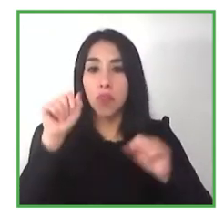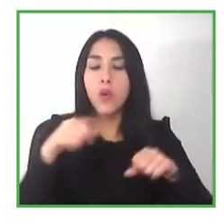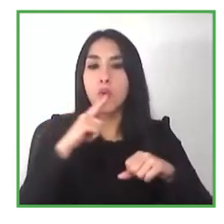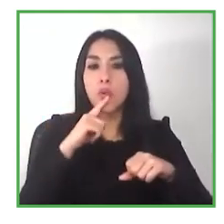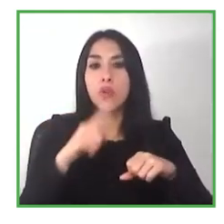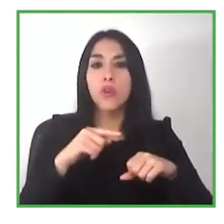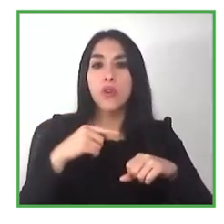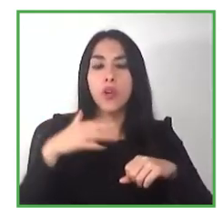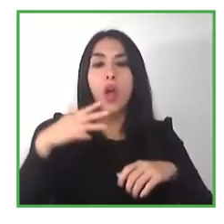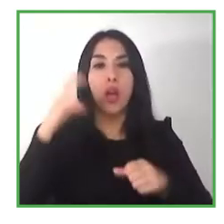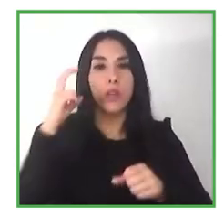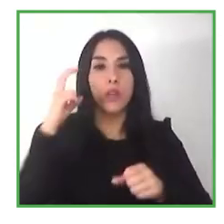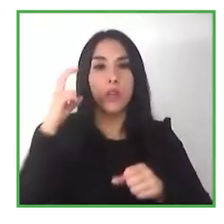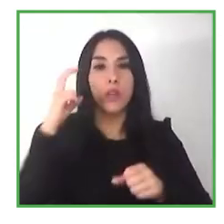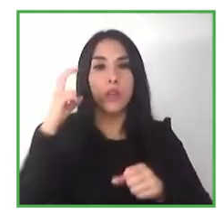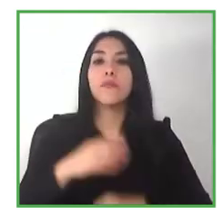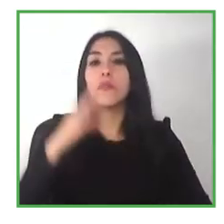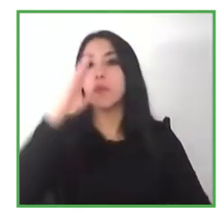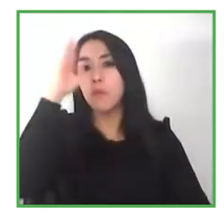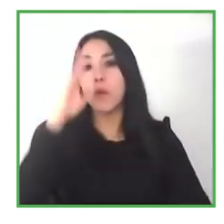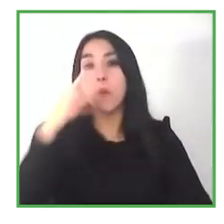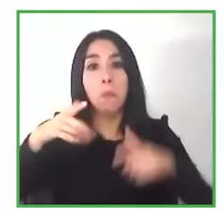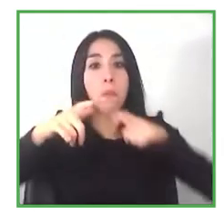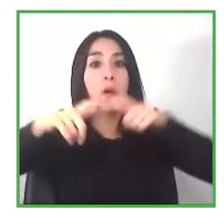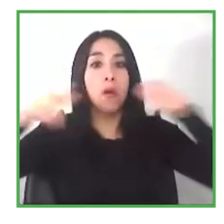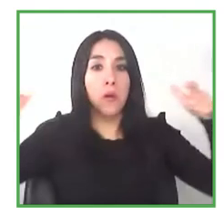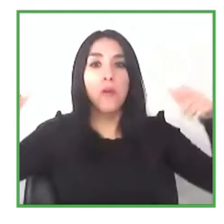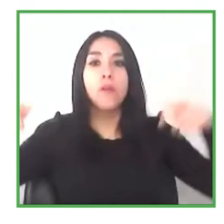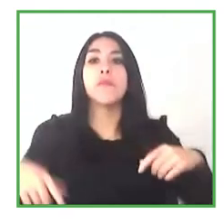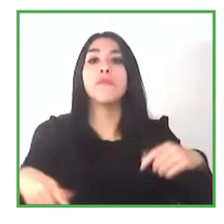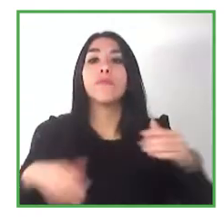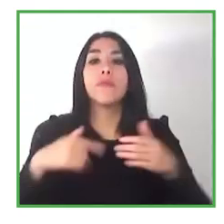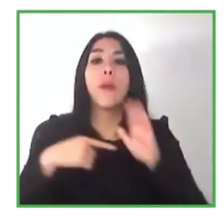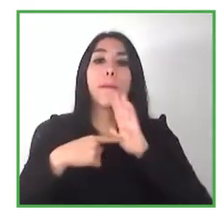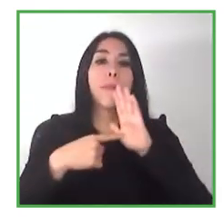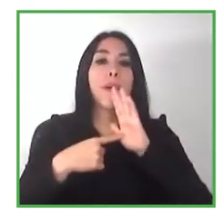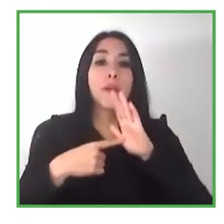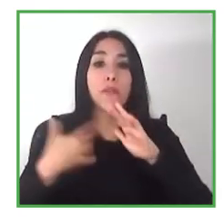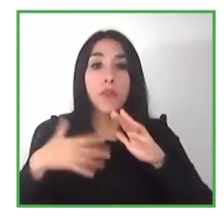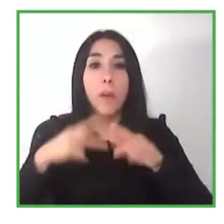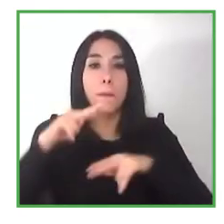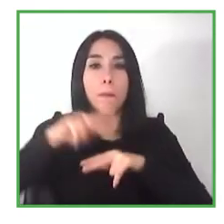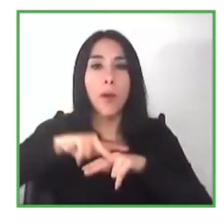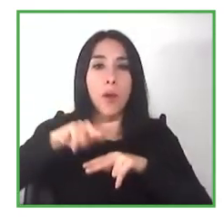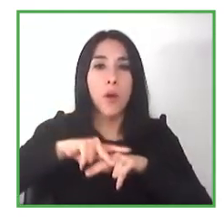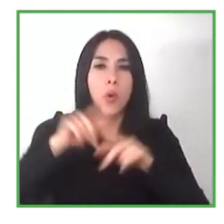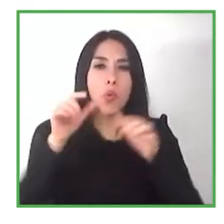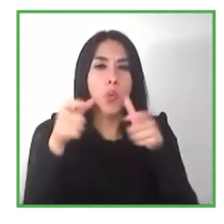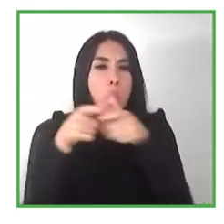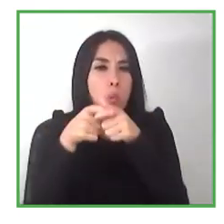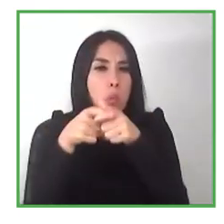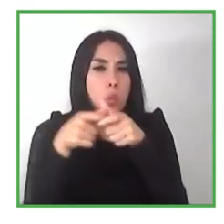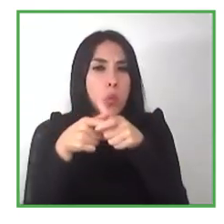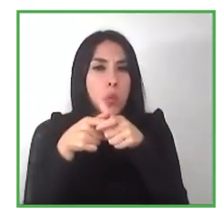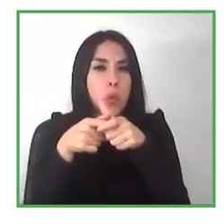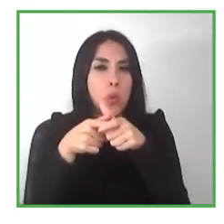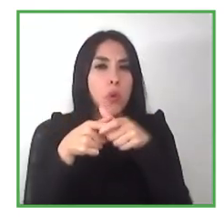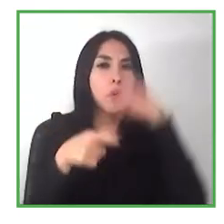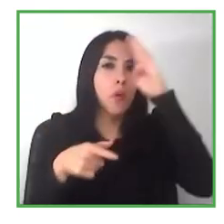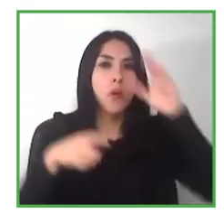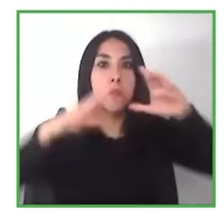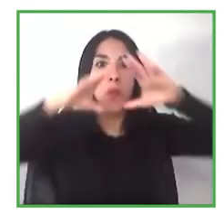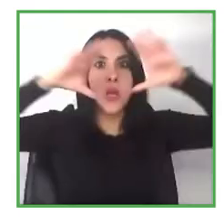we see for example i live in perua and we're a very small country and the reality our reality is different